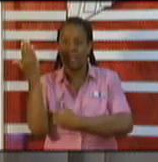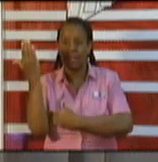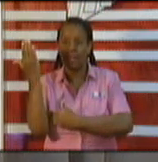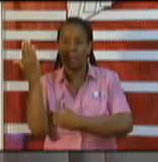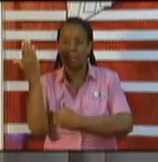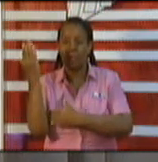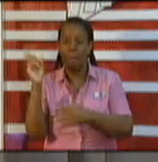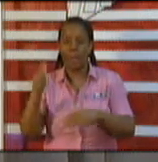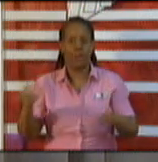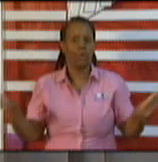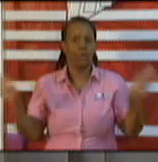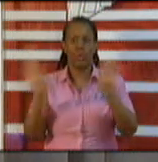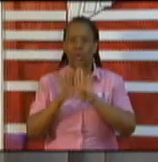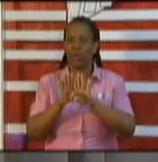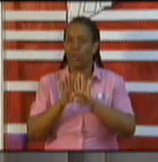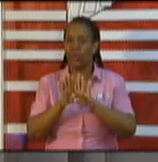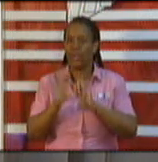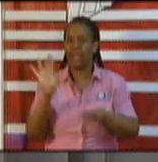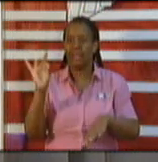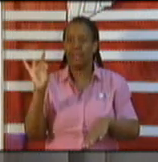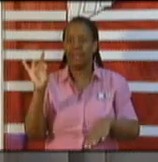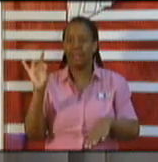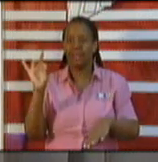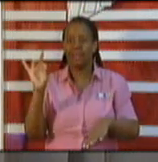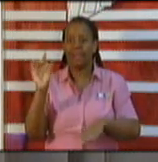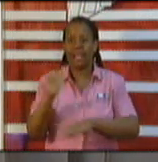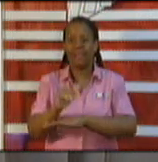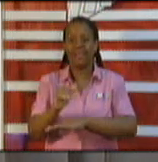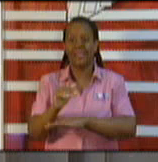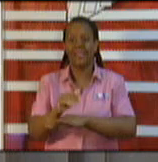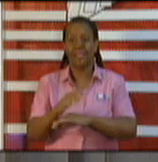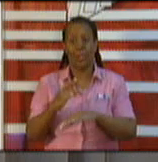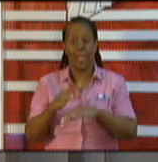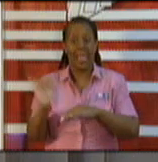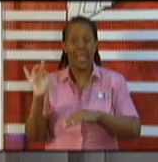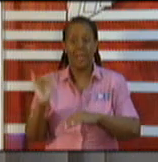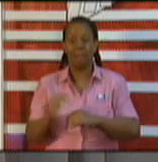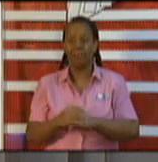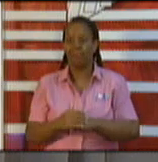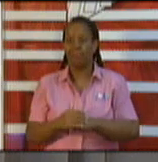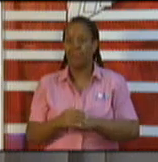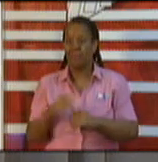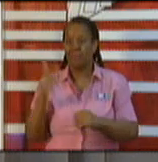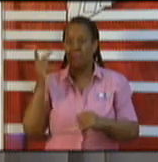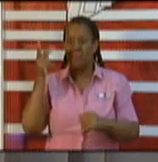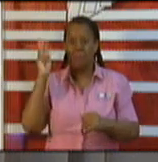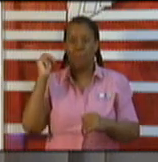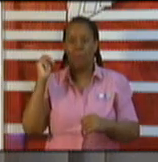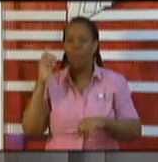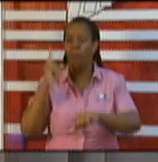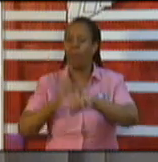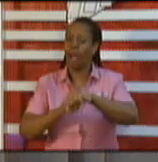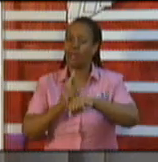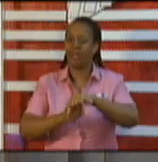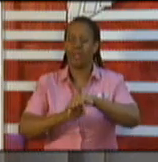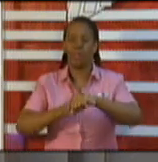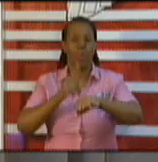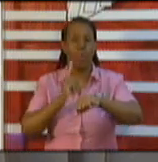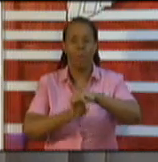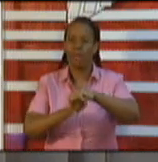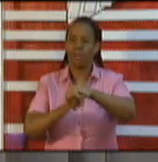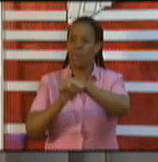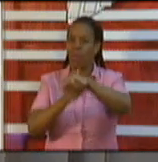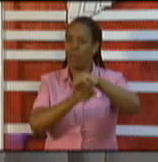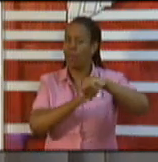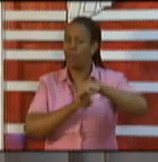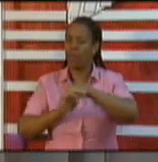first step. A warning was given over the weekend by both the Prime Minister and Minister Diyal Singh. We have taken this step to give